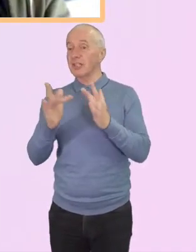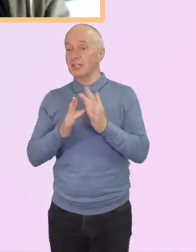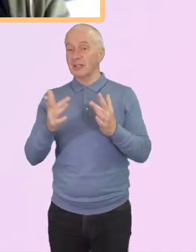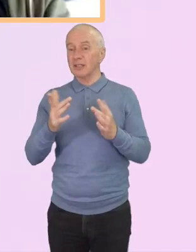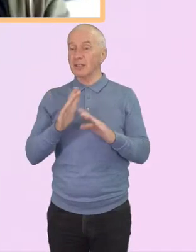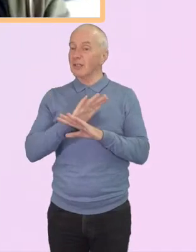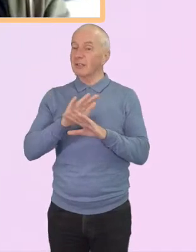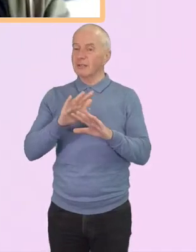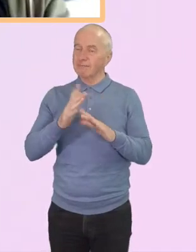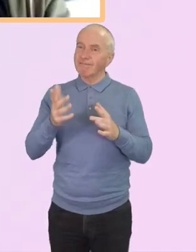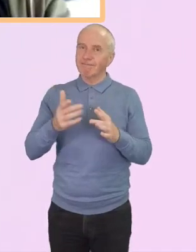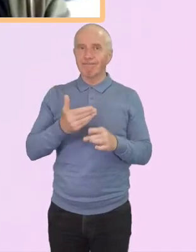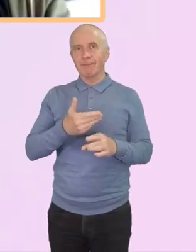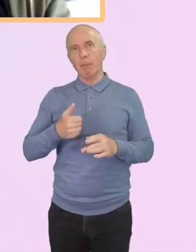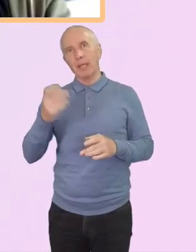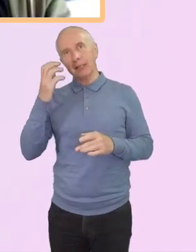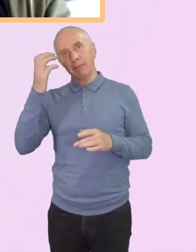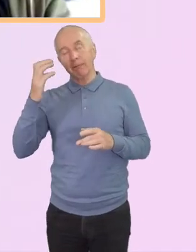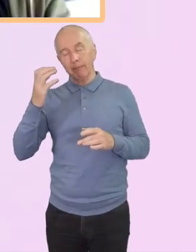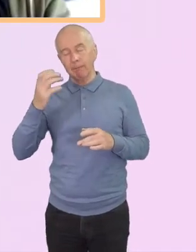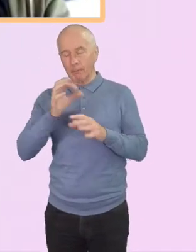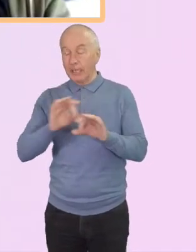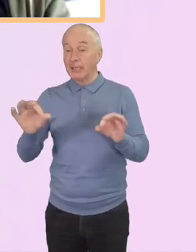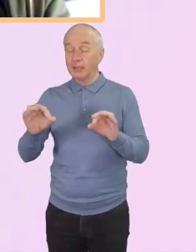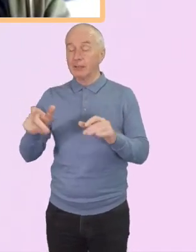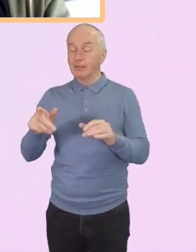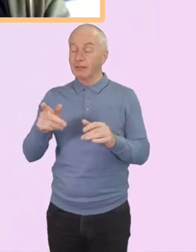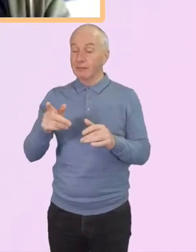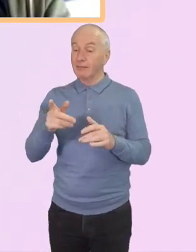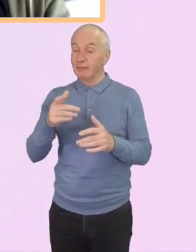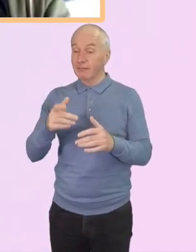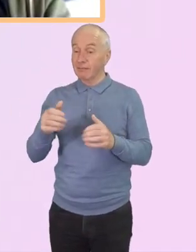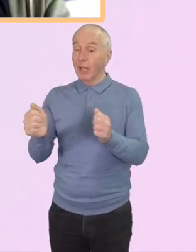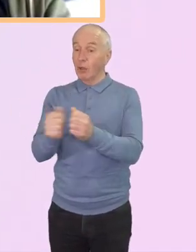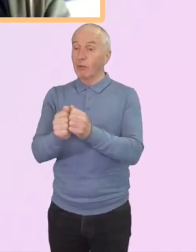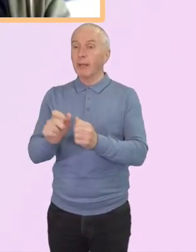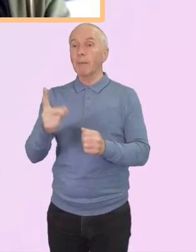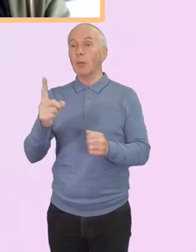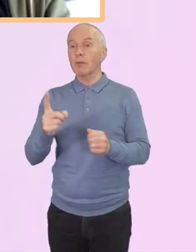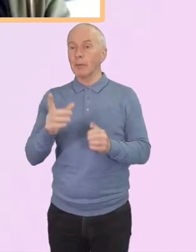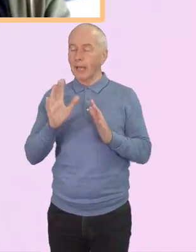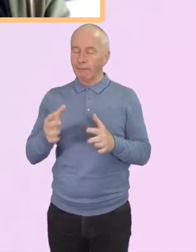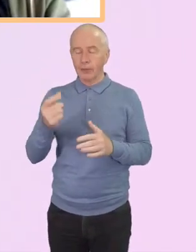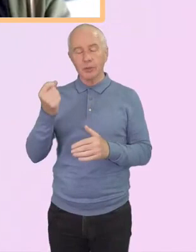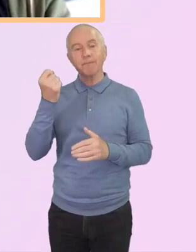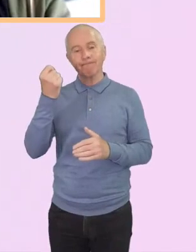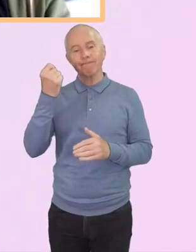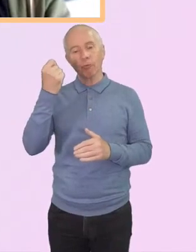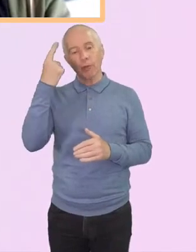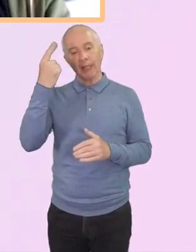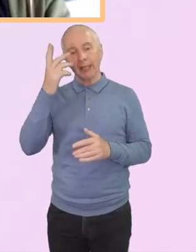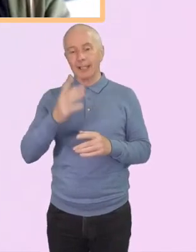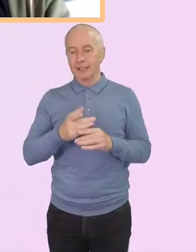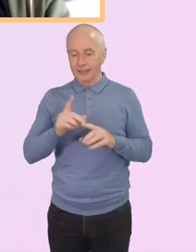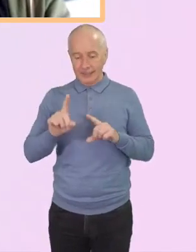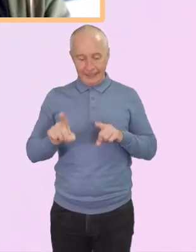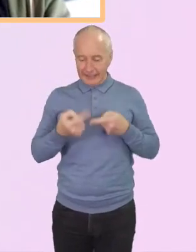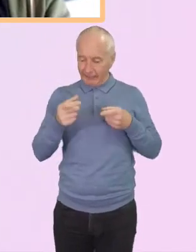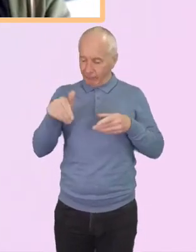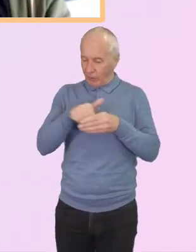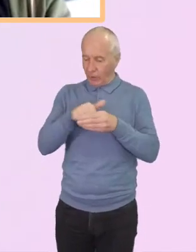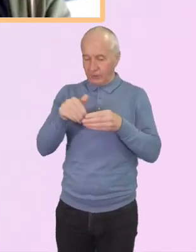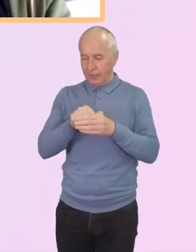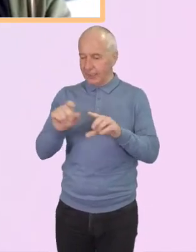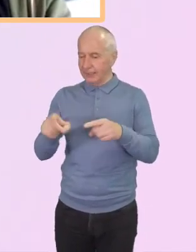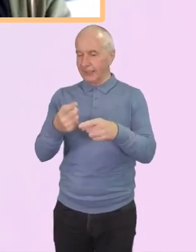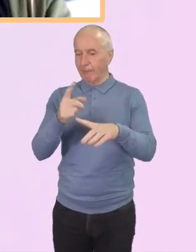thoroughly committed to that, but we do have to realize that each of us sits in a different place and